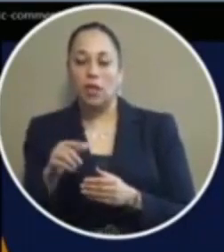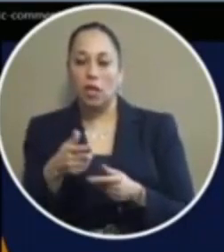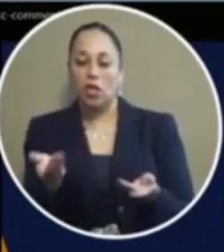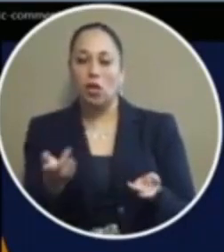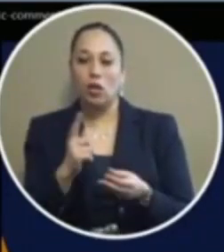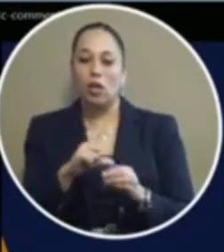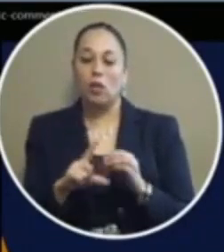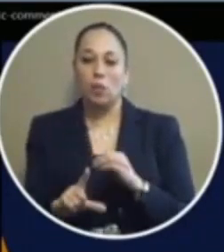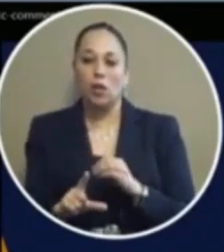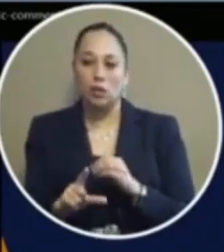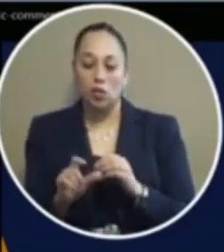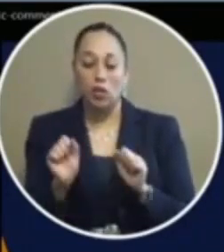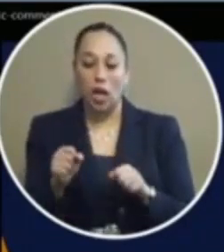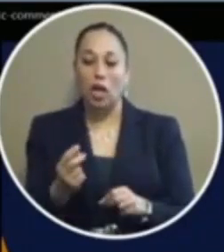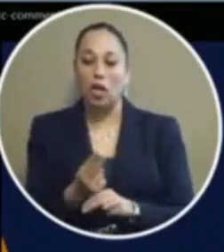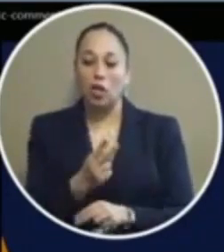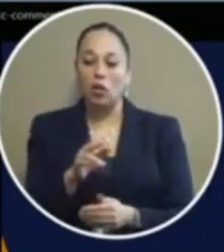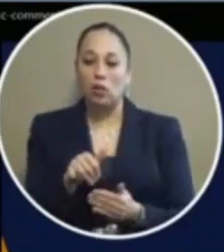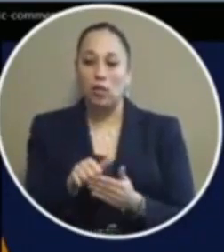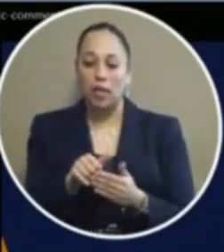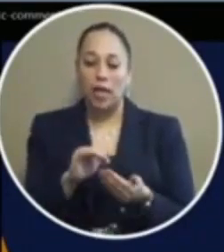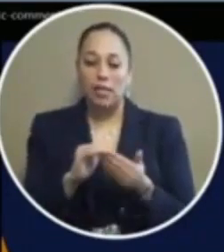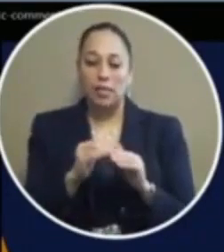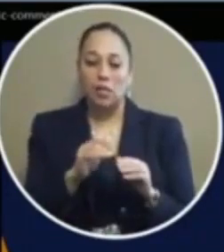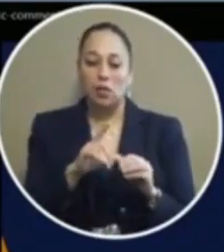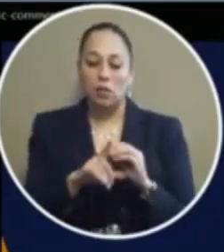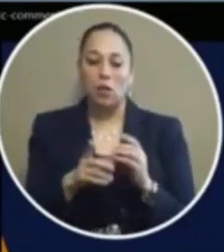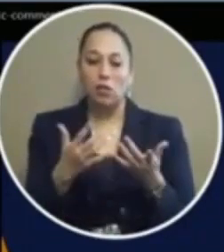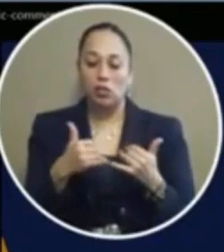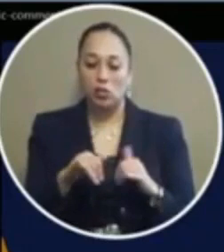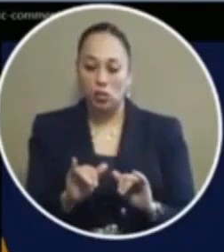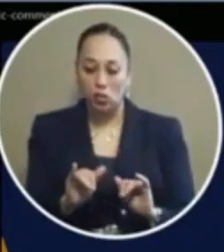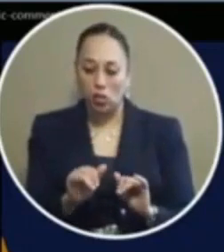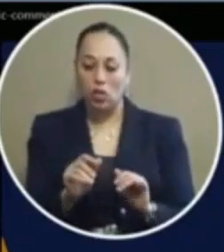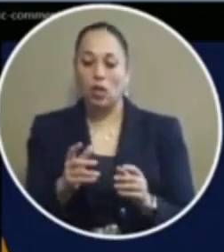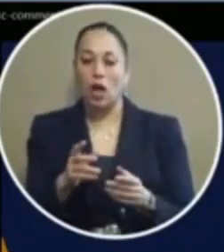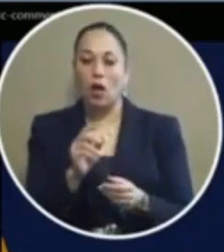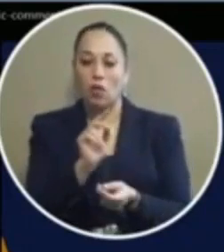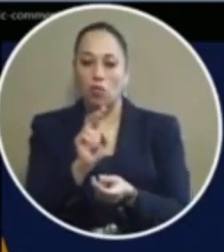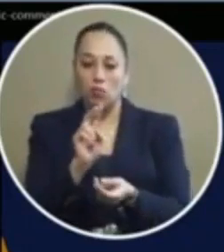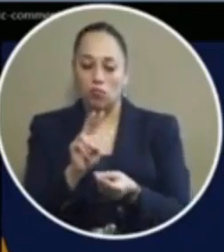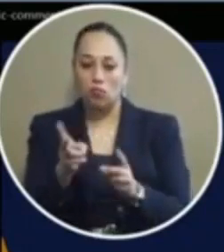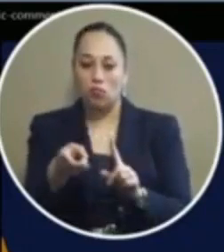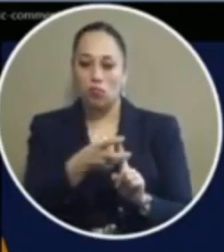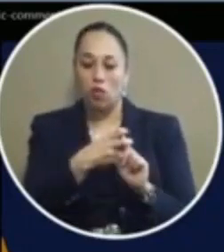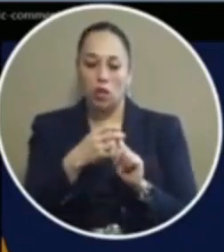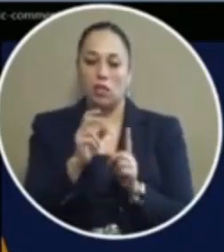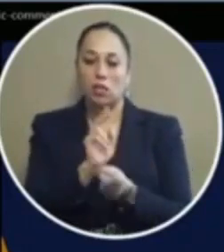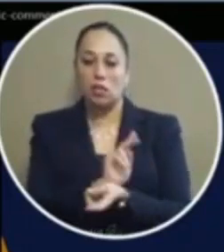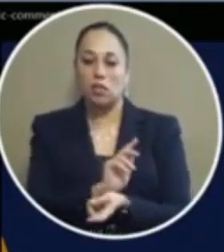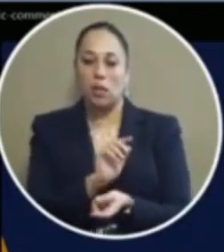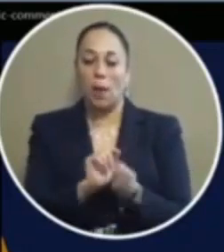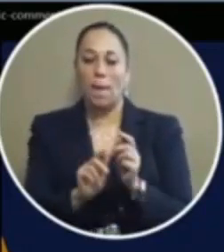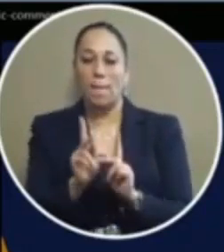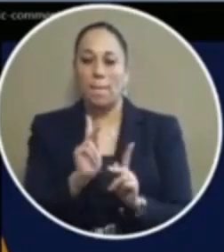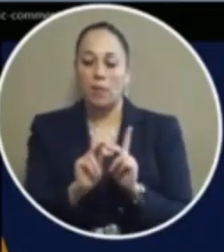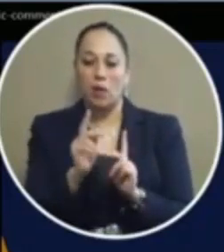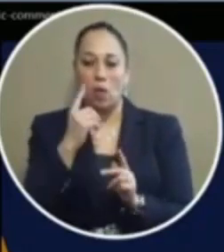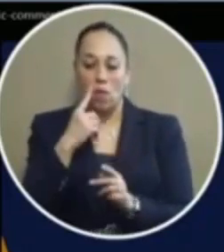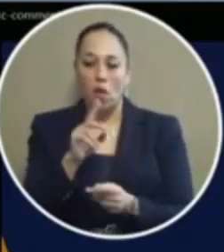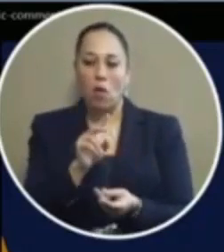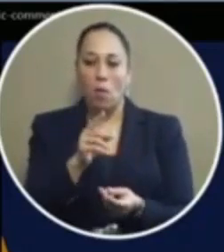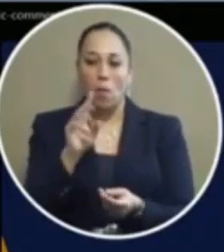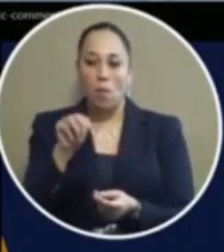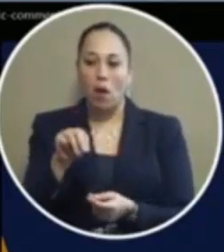let me do so the city of el paso is still arresting people for cannabis marijuana in today's age is injustice